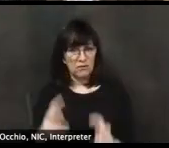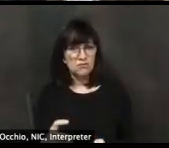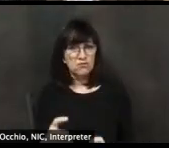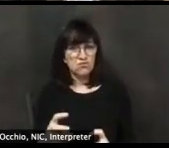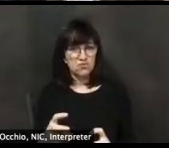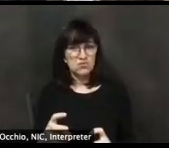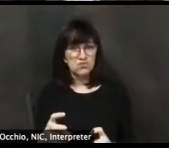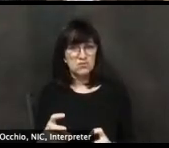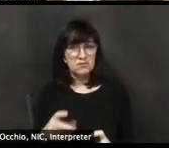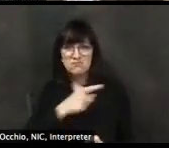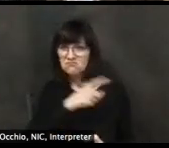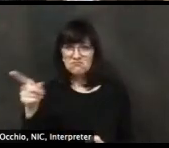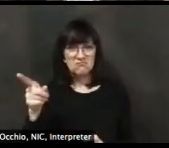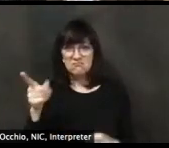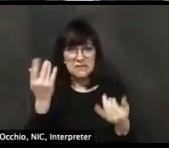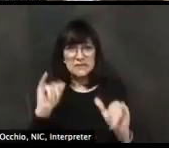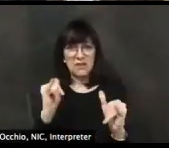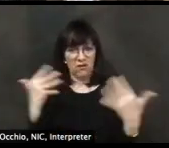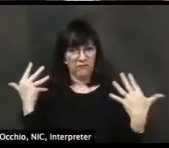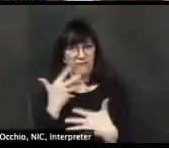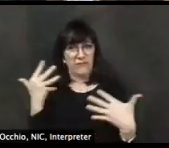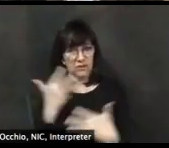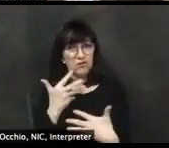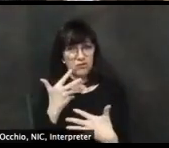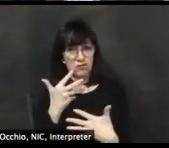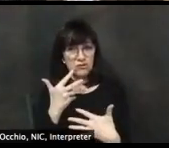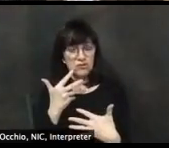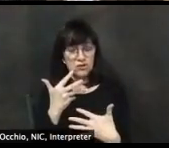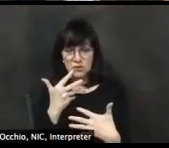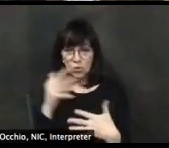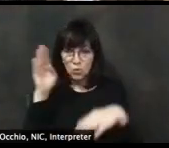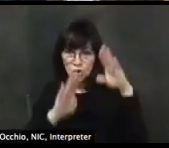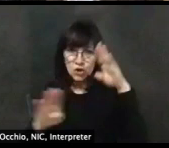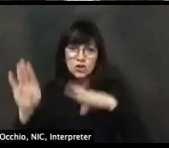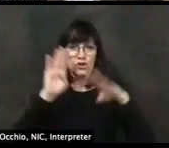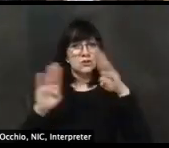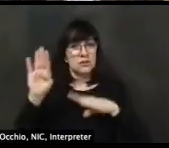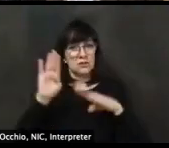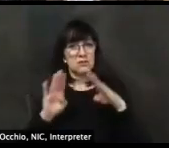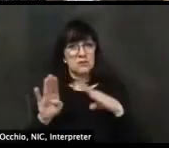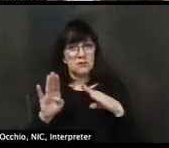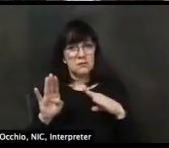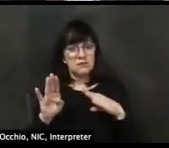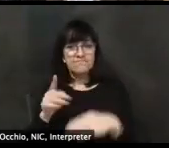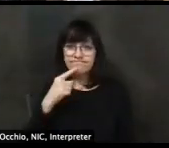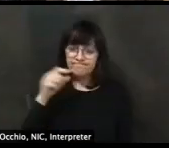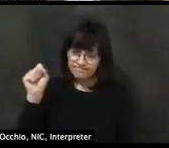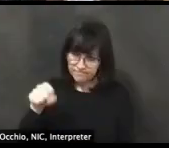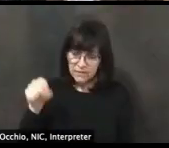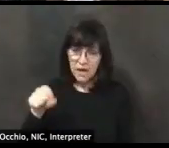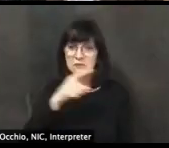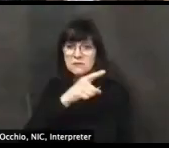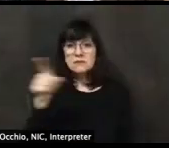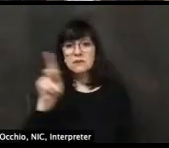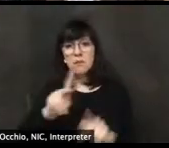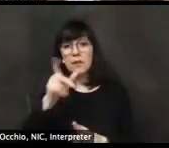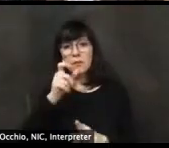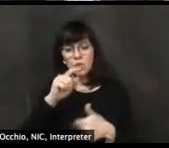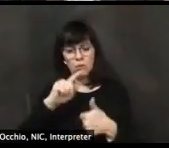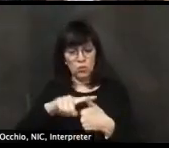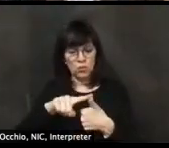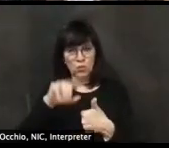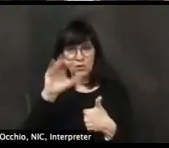whether it's a compromised immune system or cardiovascular disease or, or diabetes, cancer, um, are risk factors